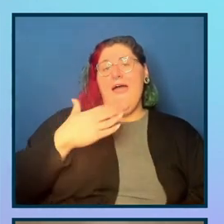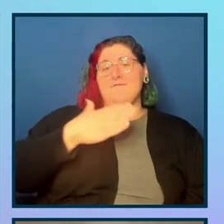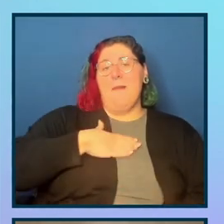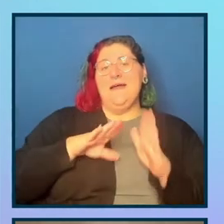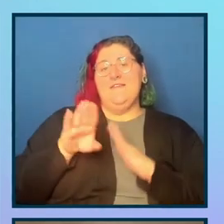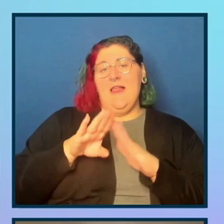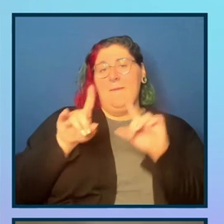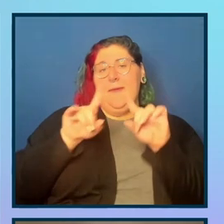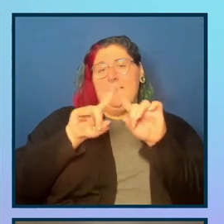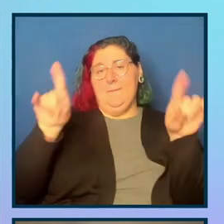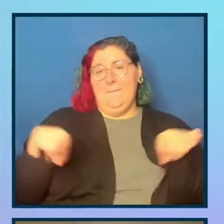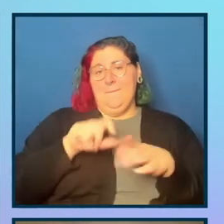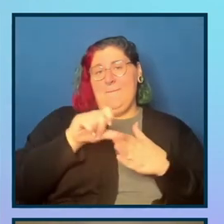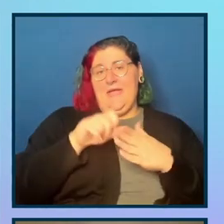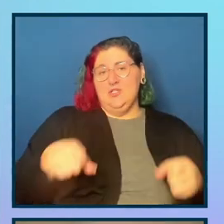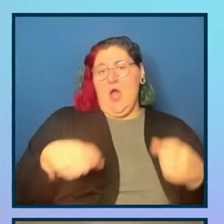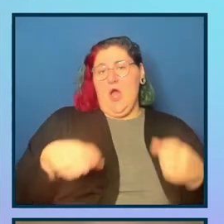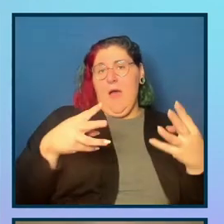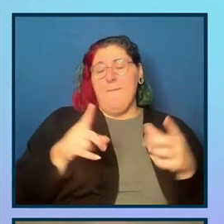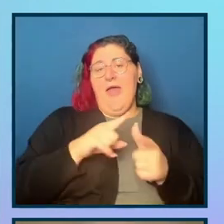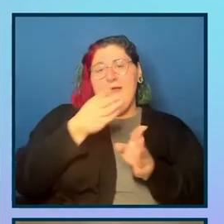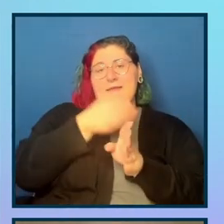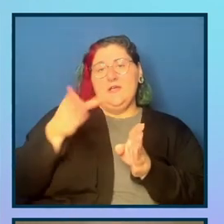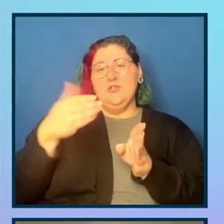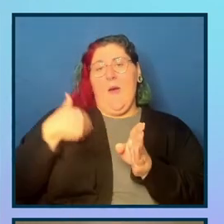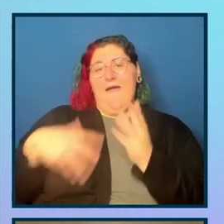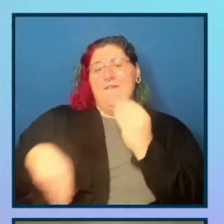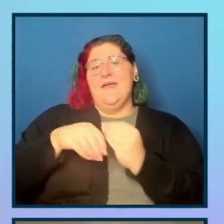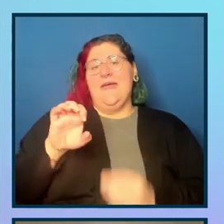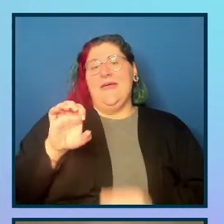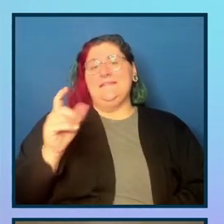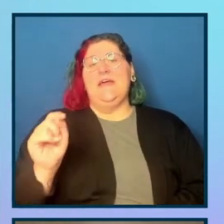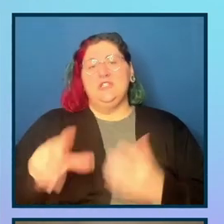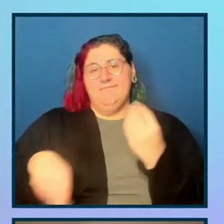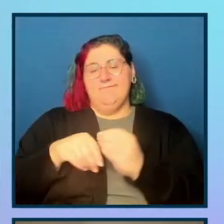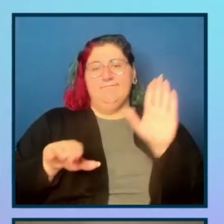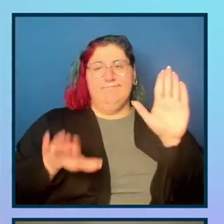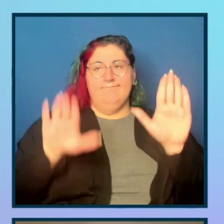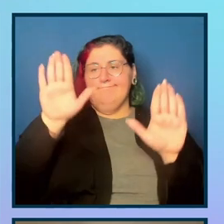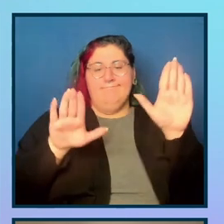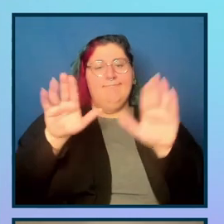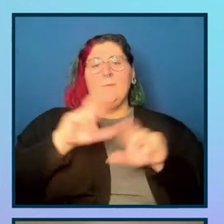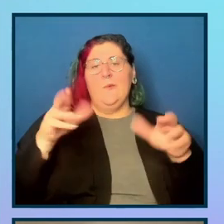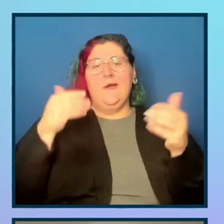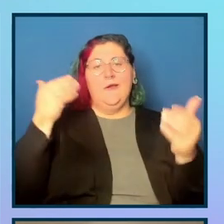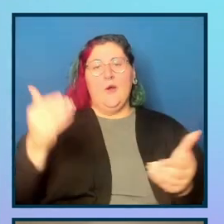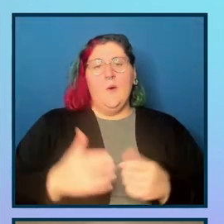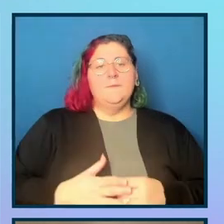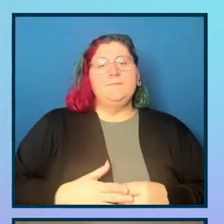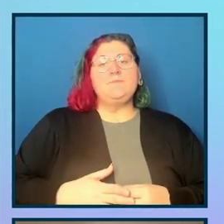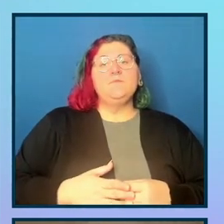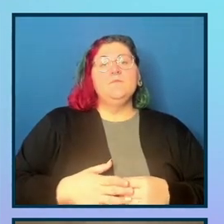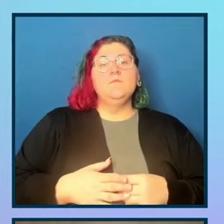extension. So I got a nice little side-by-side set up for my testing. I'm ready to go. So what I'm going to do is hit scan